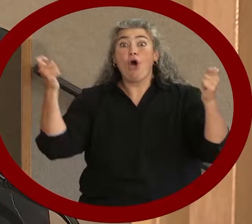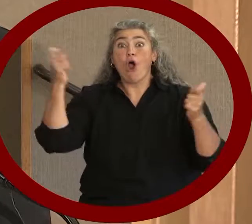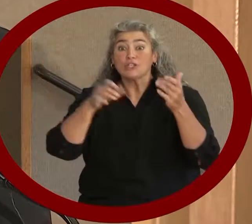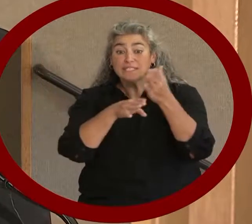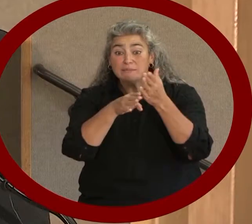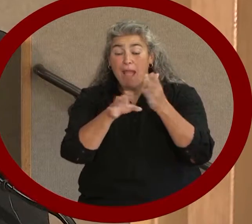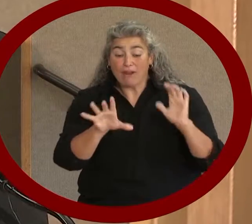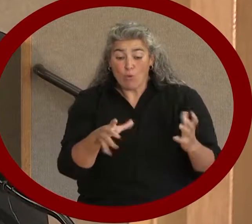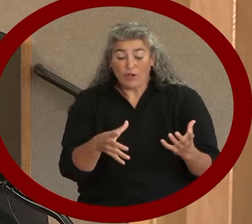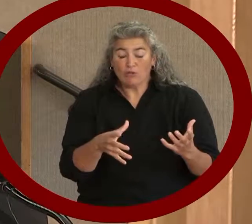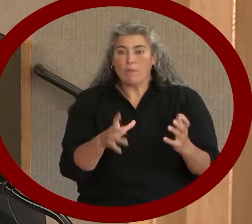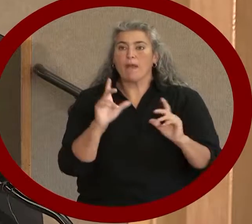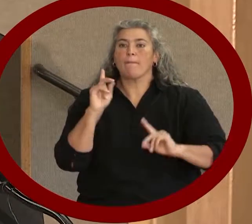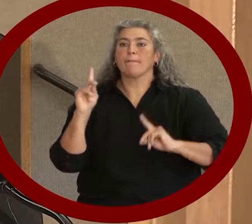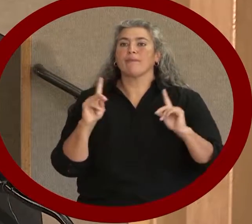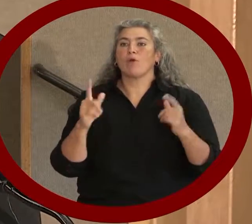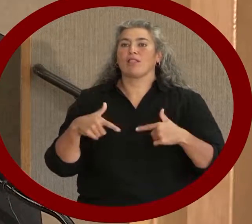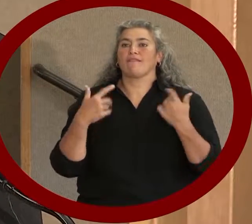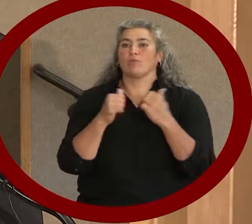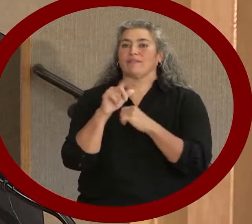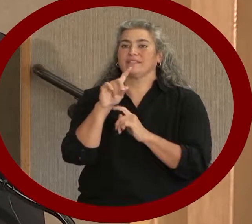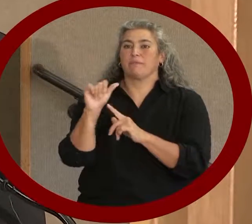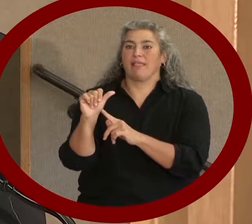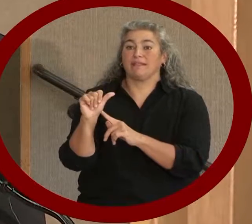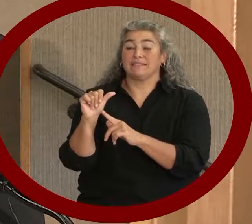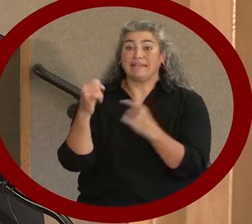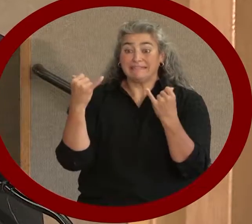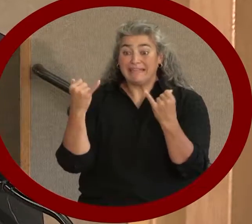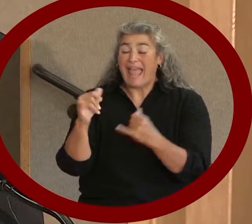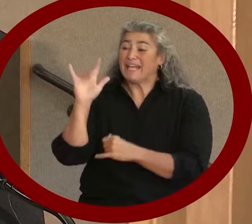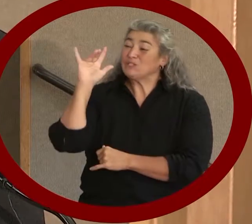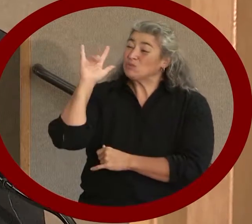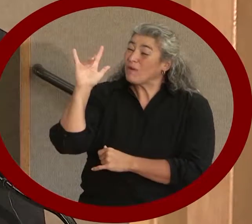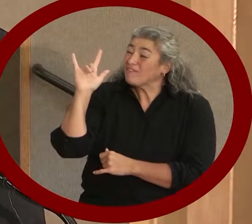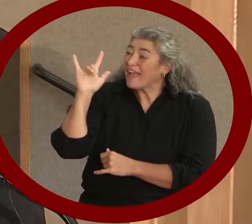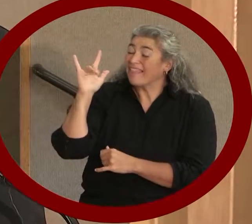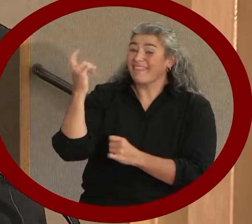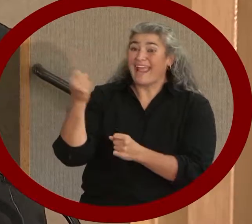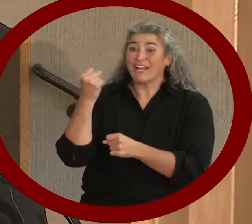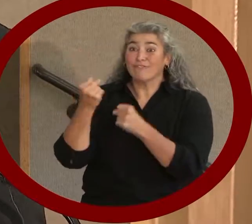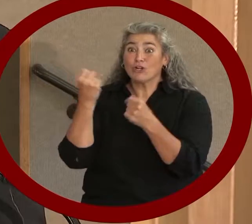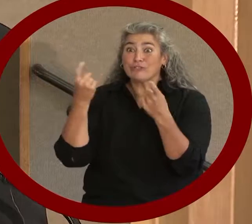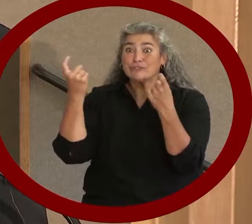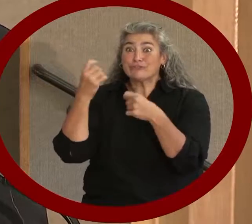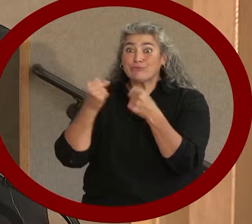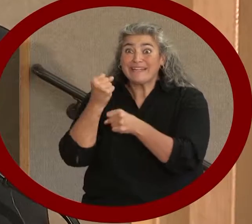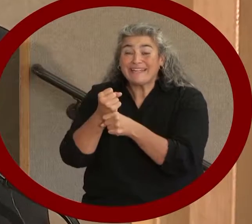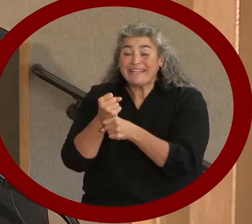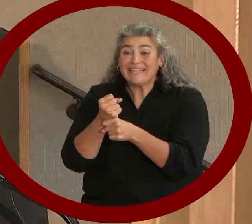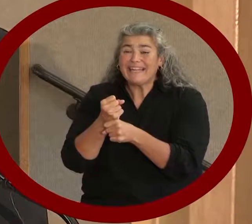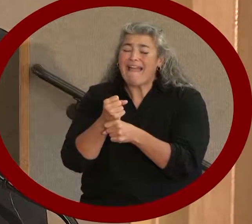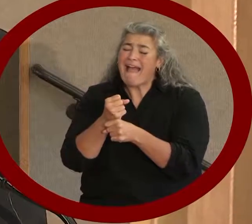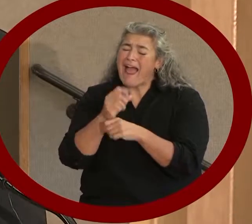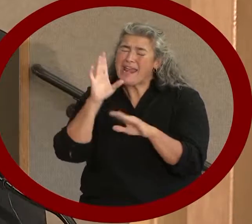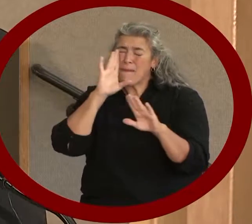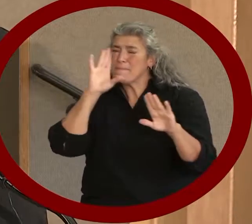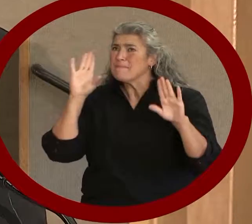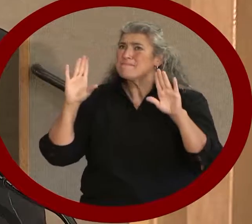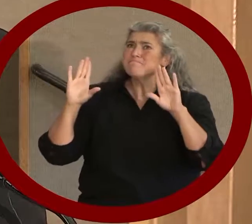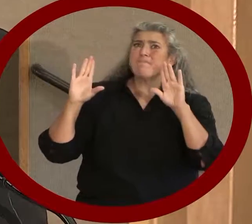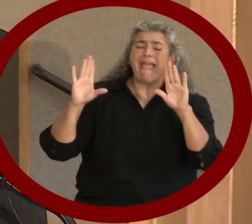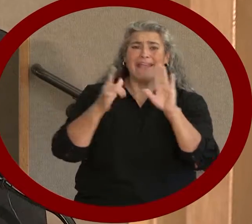living with disabilities. Today we celebrate the 25th anniversary of the American Disabilities Act, a landmark piece of legislation